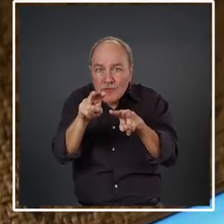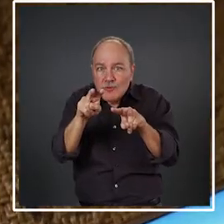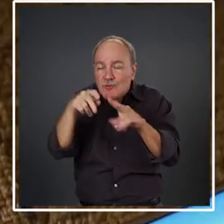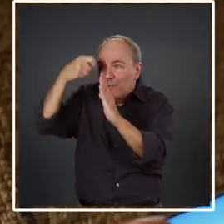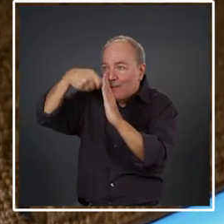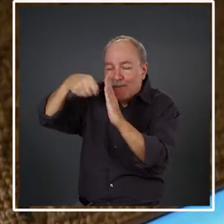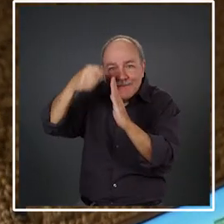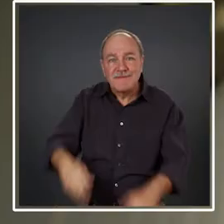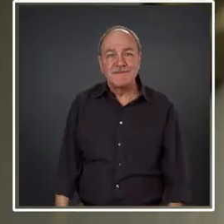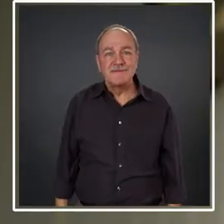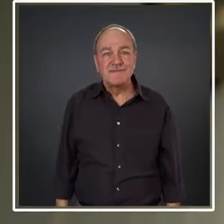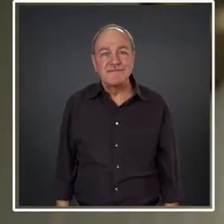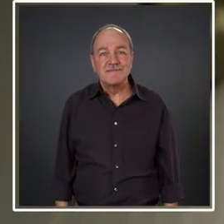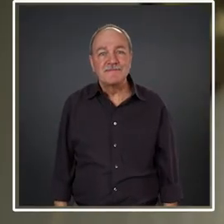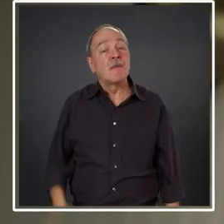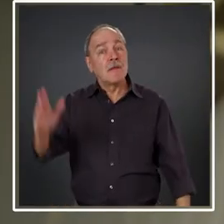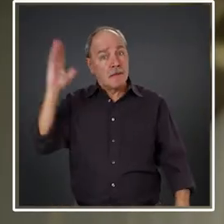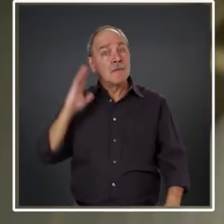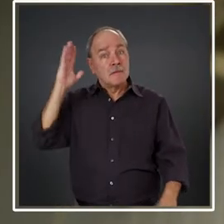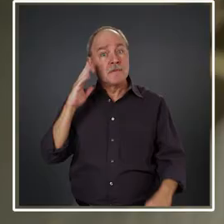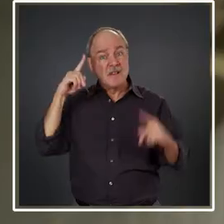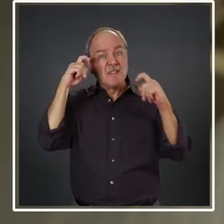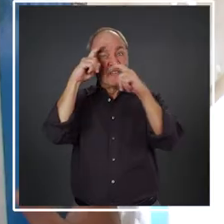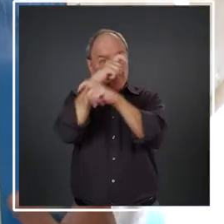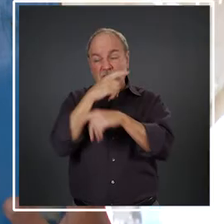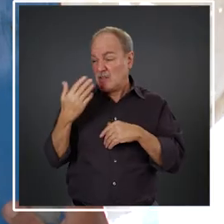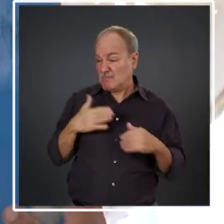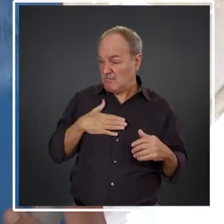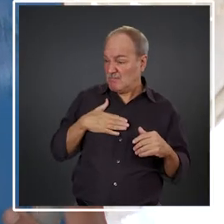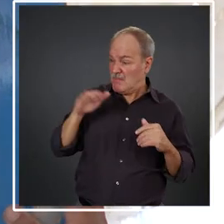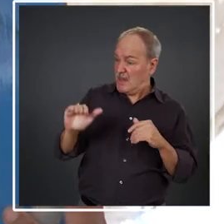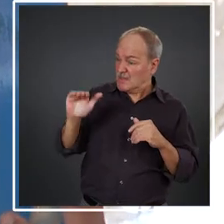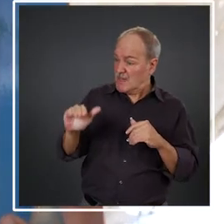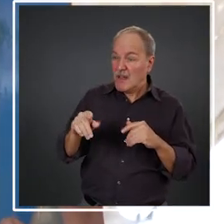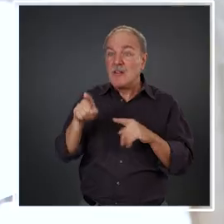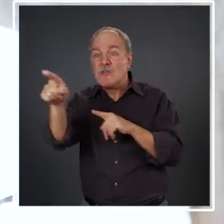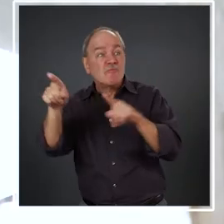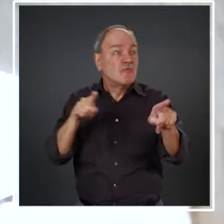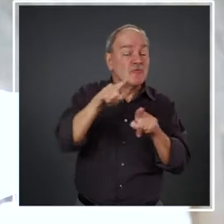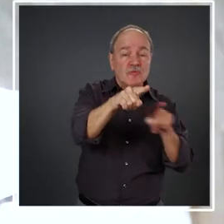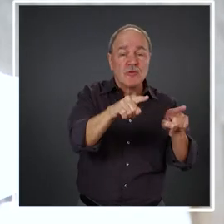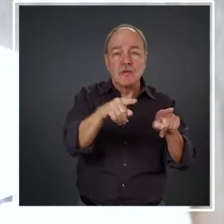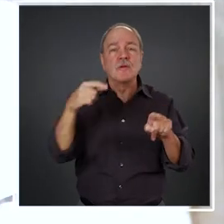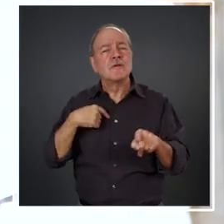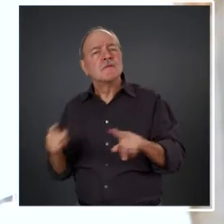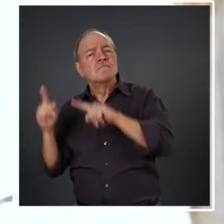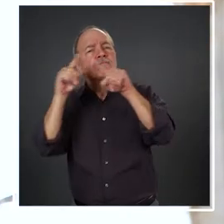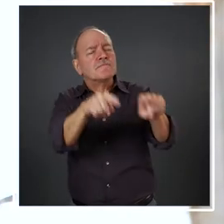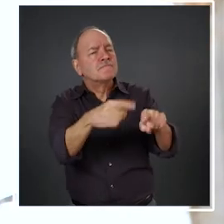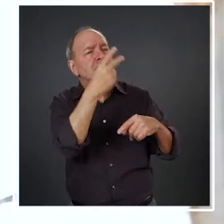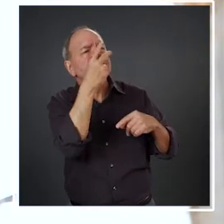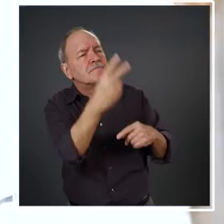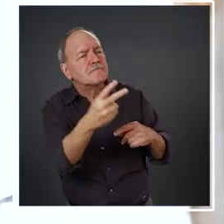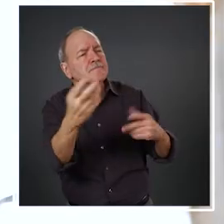Ahmed uses his phone with his feet. It used to be difficult for my son to get around. Then one day we visited some relatives.